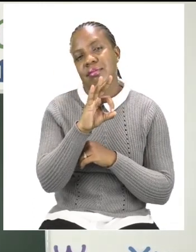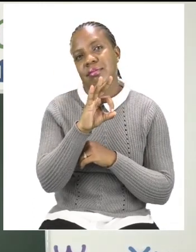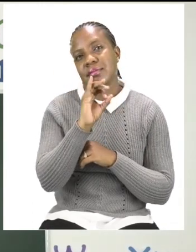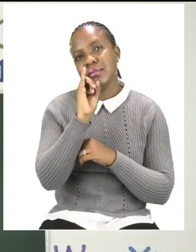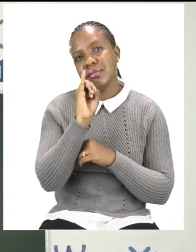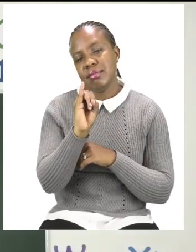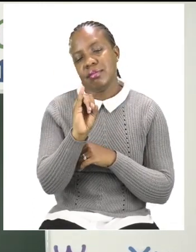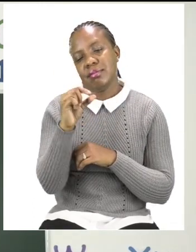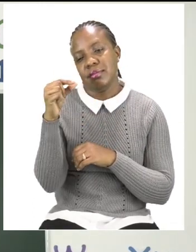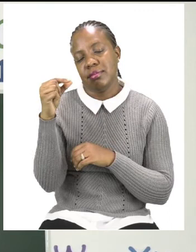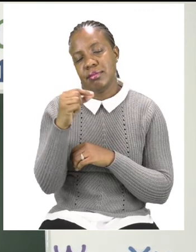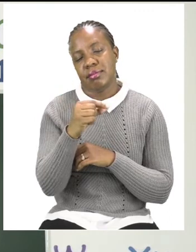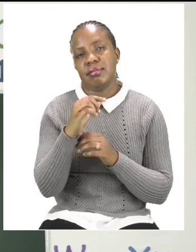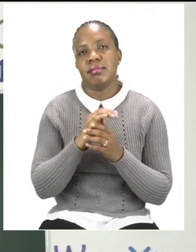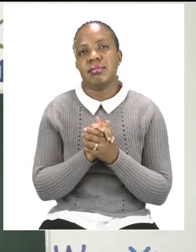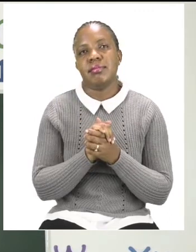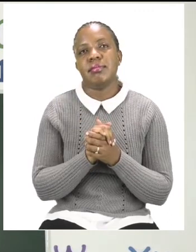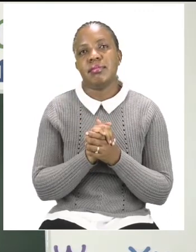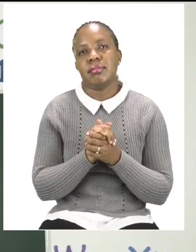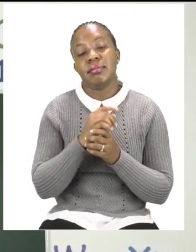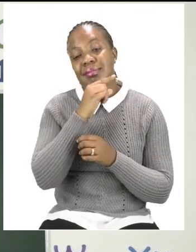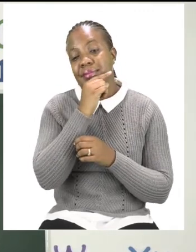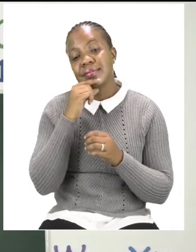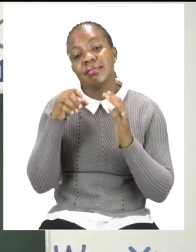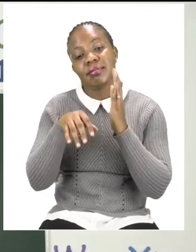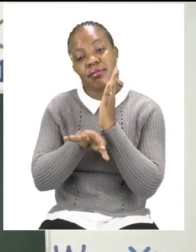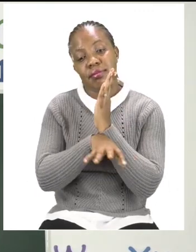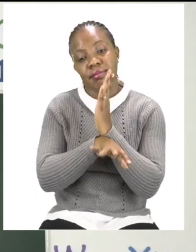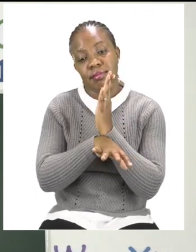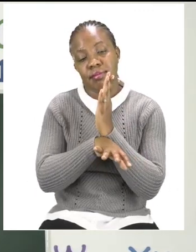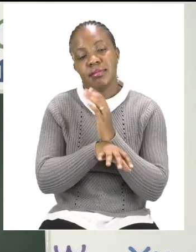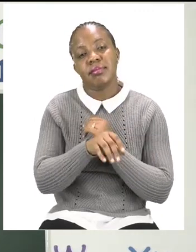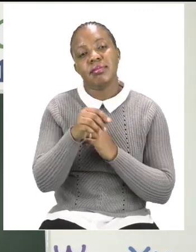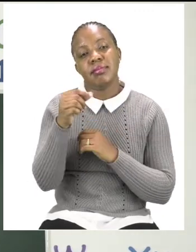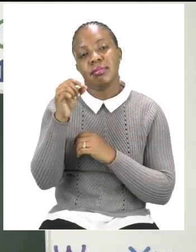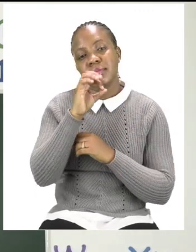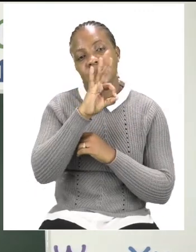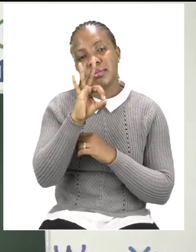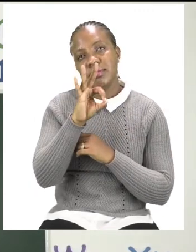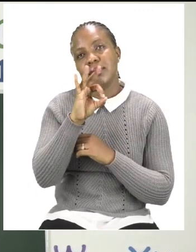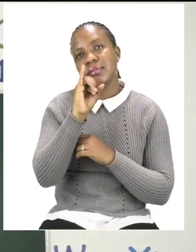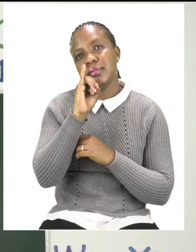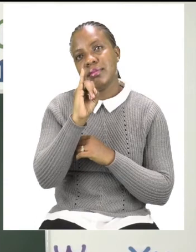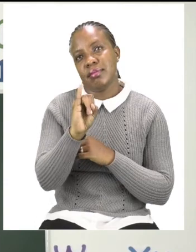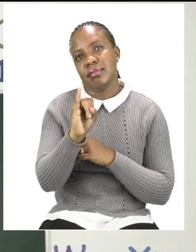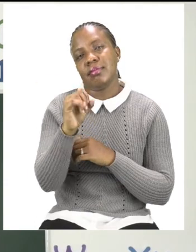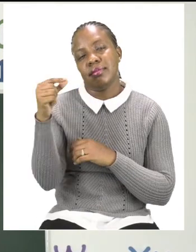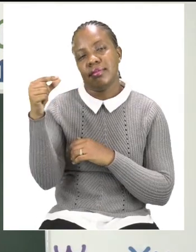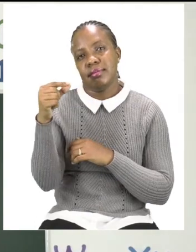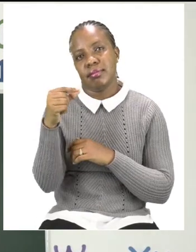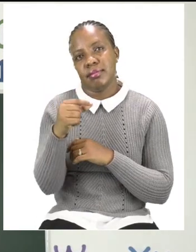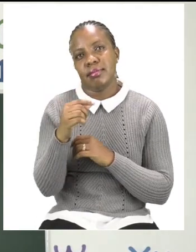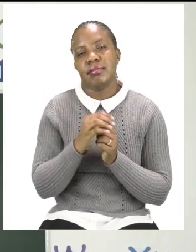F as the first letter. Remember, small letter F has both of his arms. On